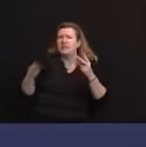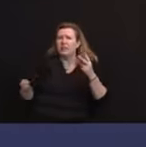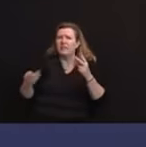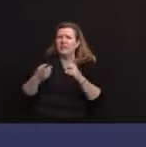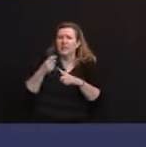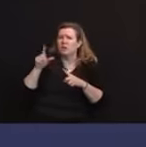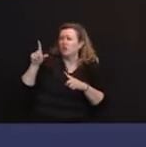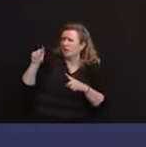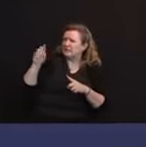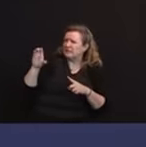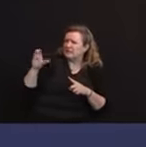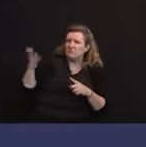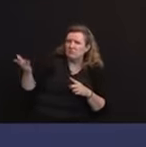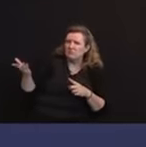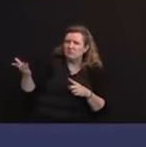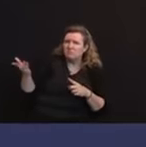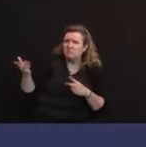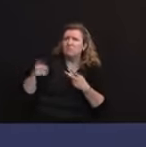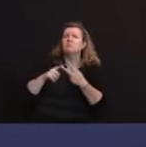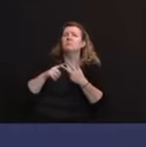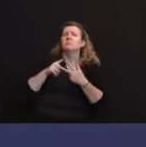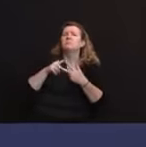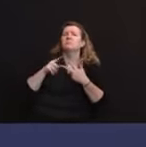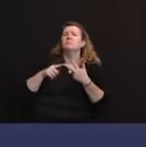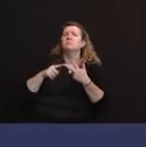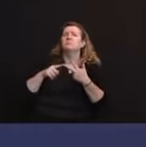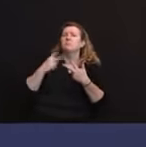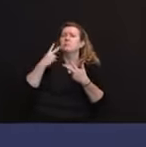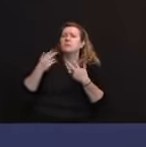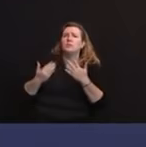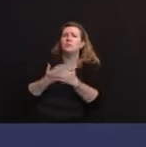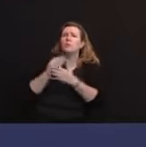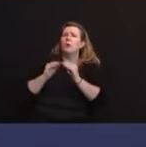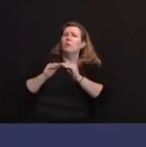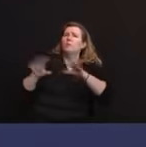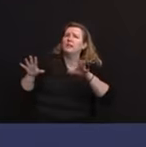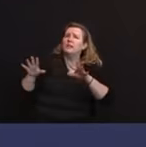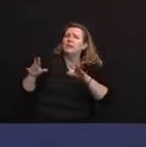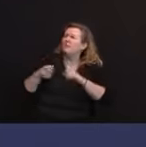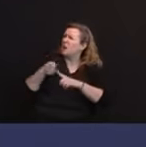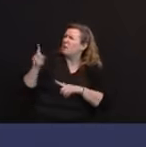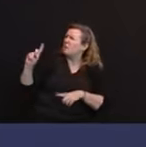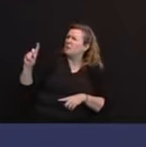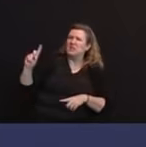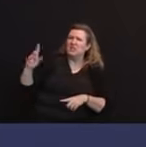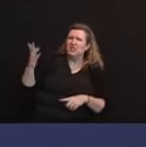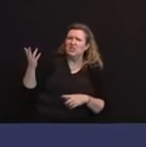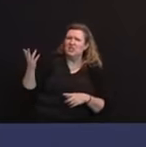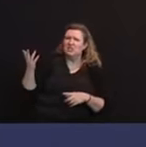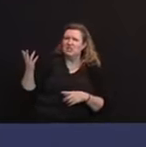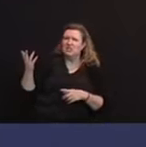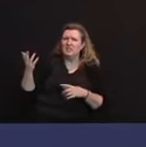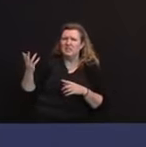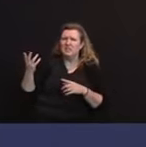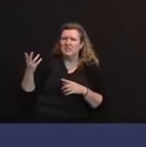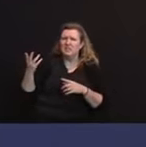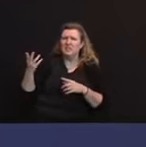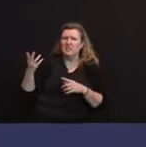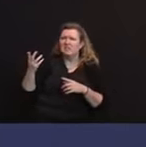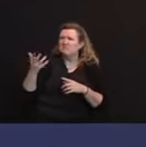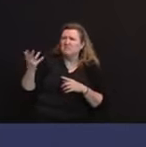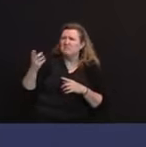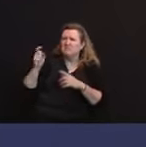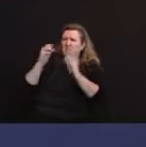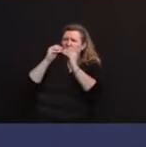we've seen? What are we seeing with new outbreaks stemming, where are we seeing them stemming from now and now that the Thanksgiving's in the past? And, Governor, do you